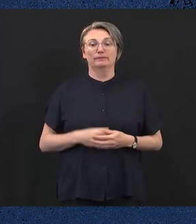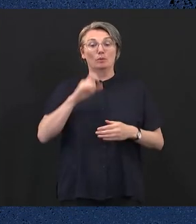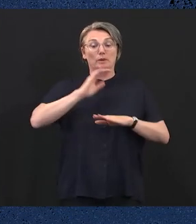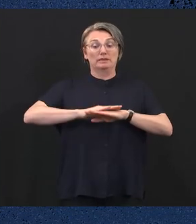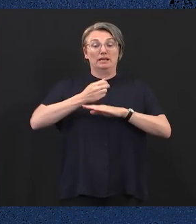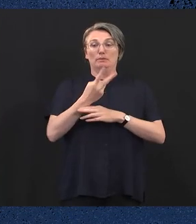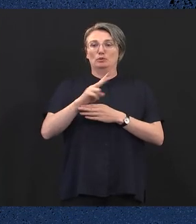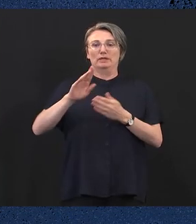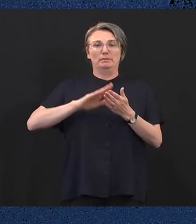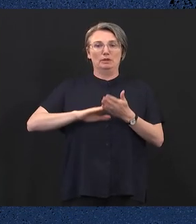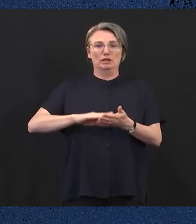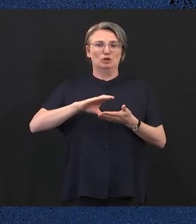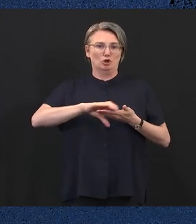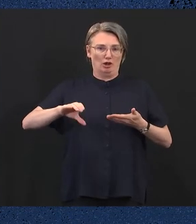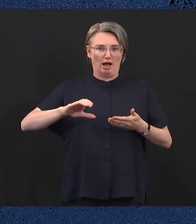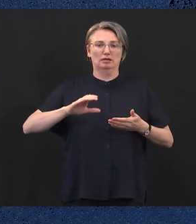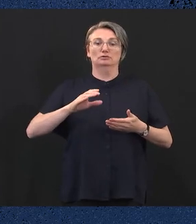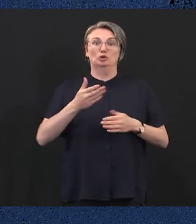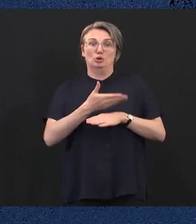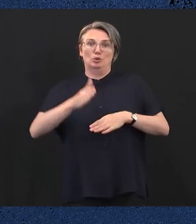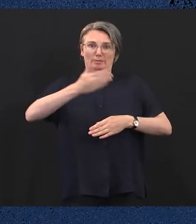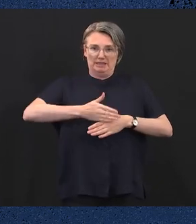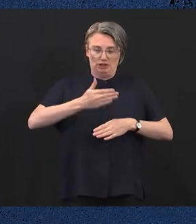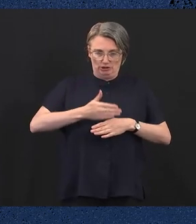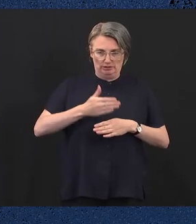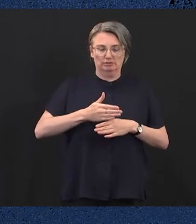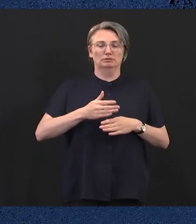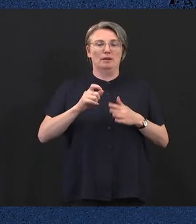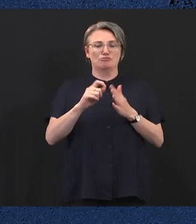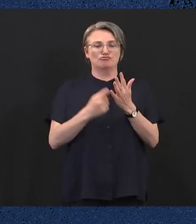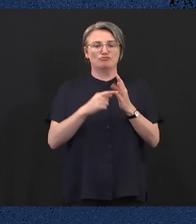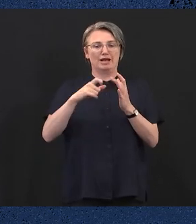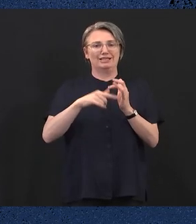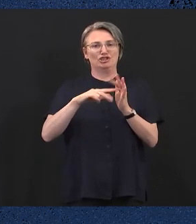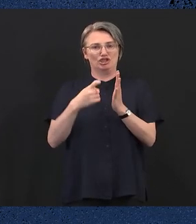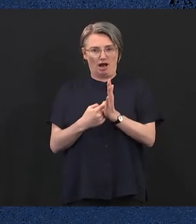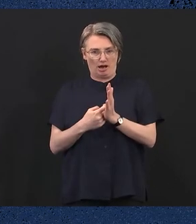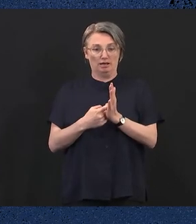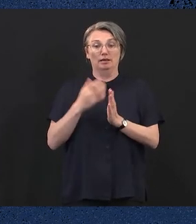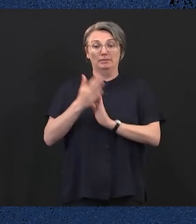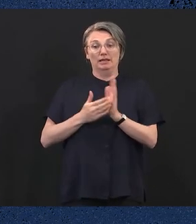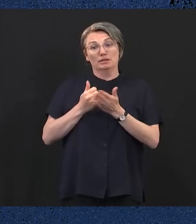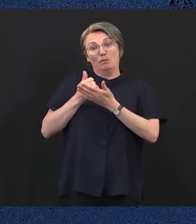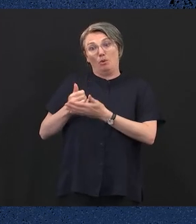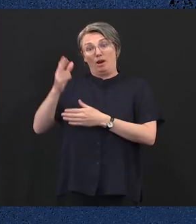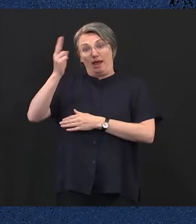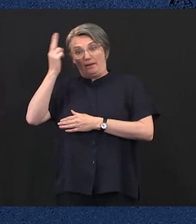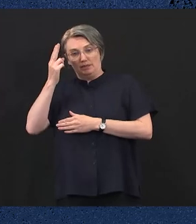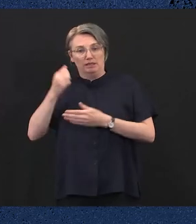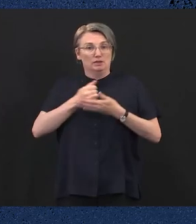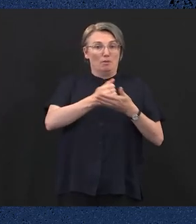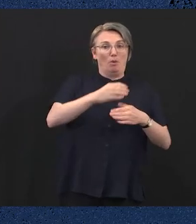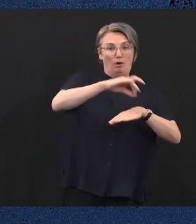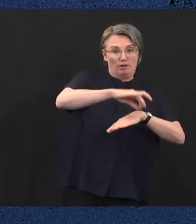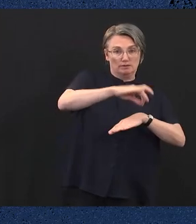with an agreed model of care that can strengthen the ambulance service while reducing pressure on the hospital system.